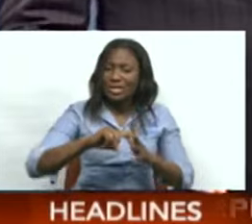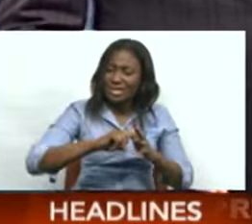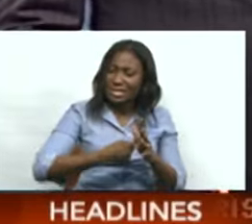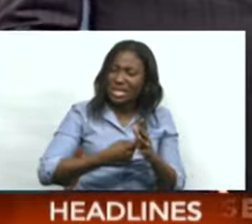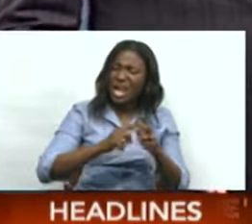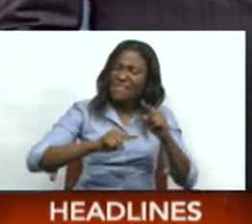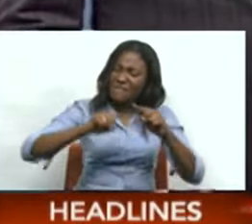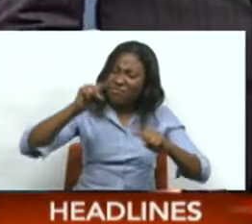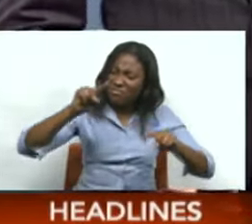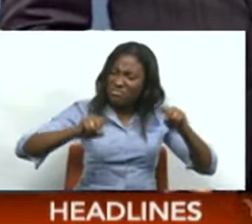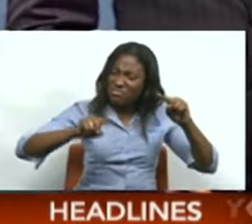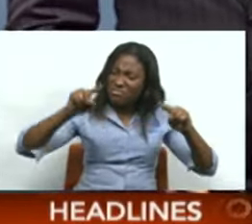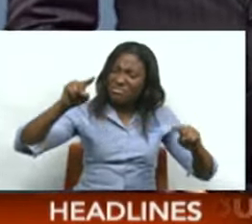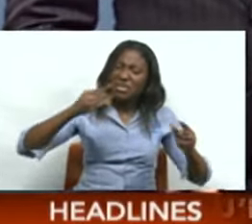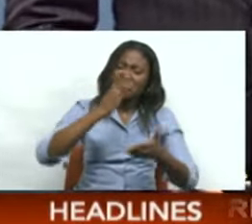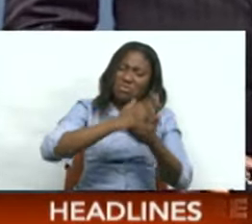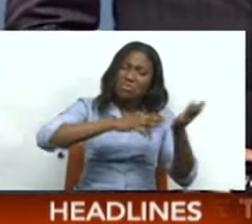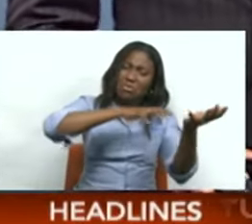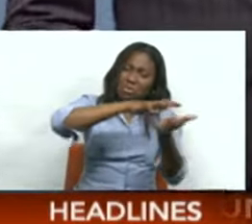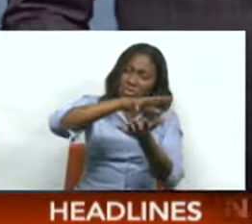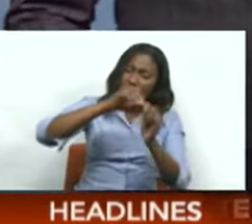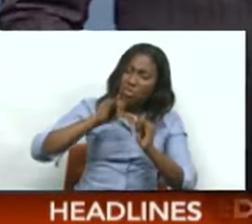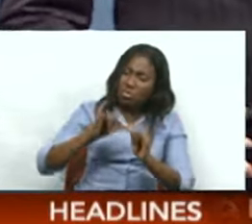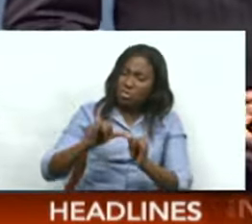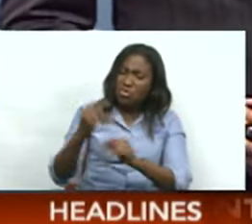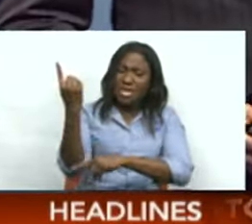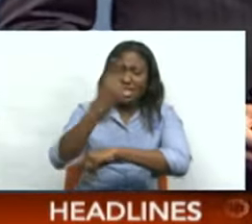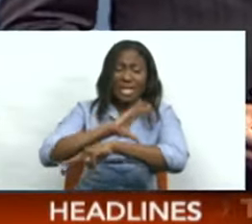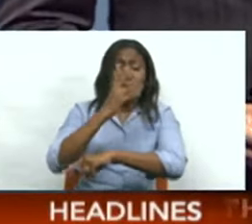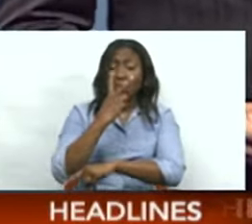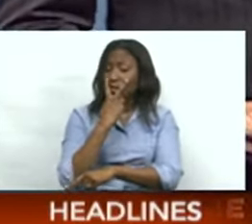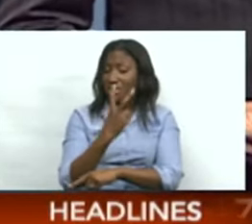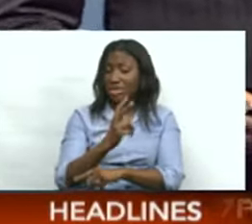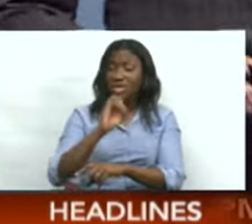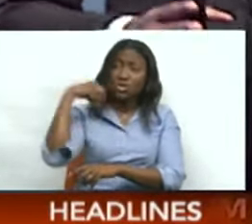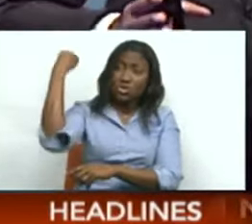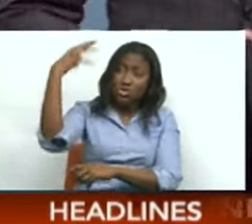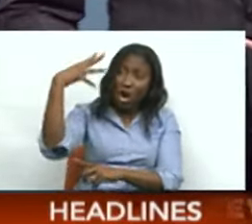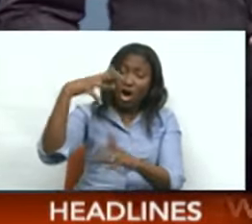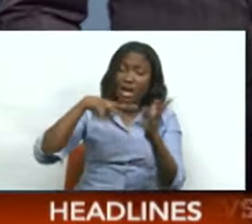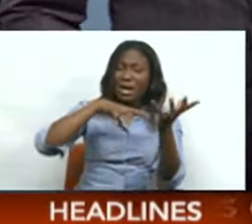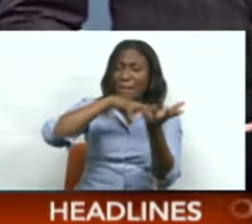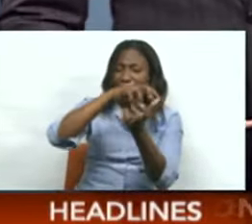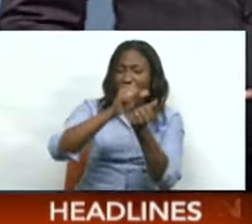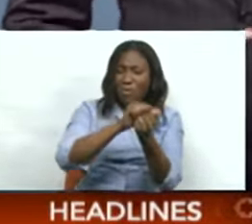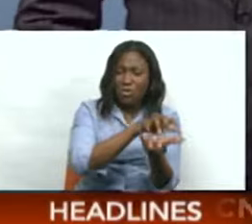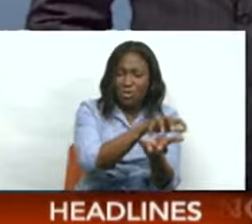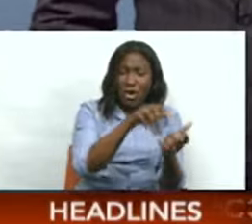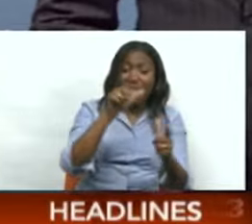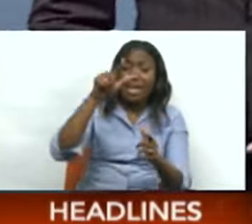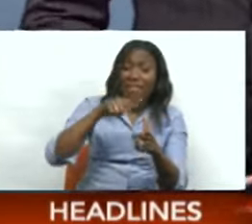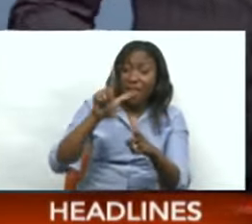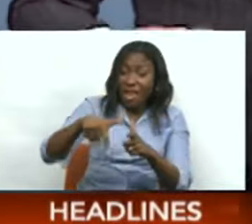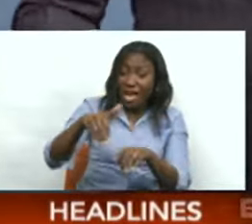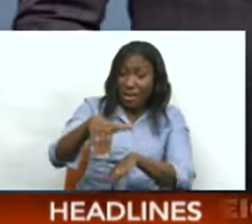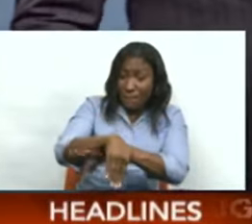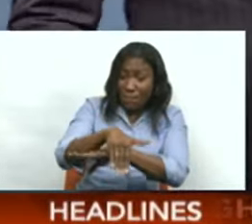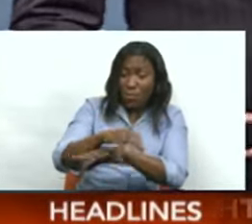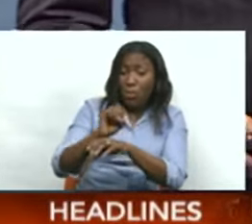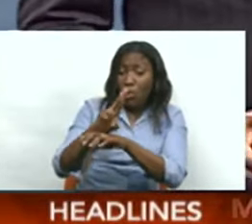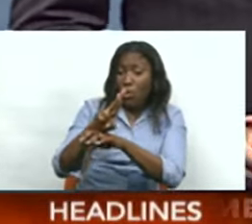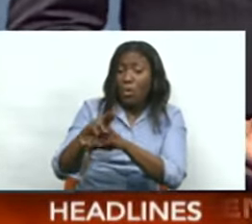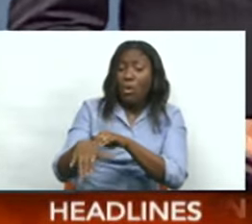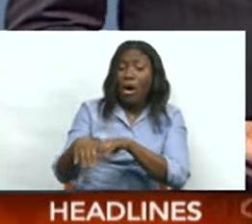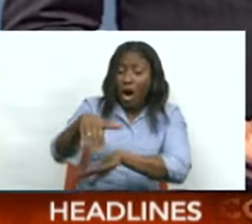some variably cloudy skies. And as we progress through the day we will be seeing sunshine mixed in. But by the late morning through the afternoon yet again, like